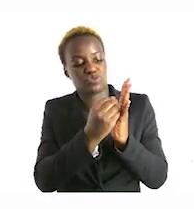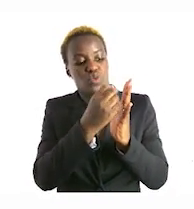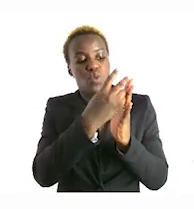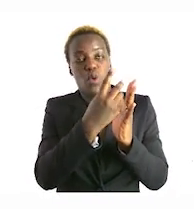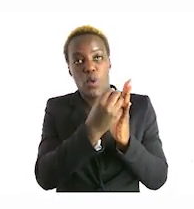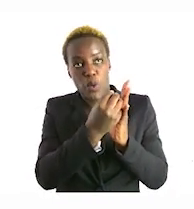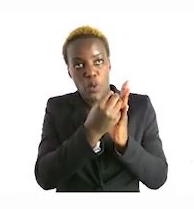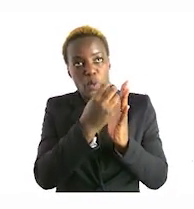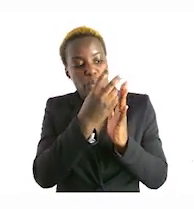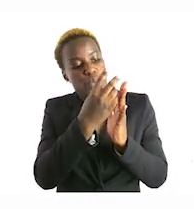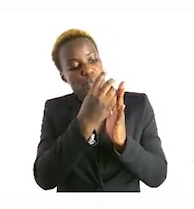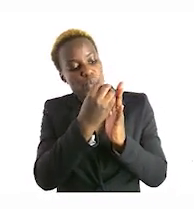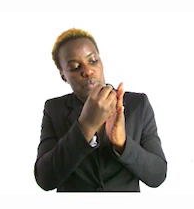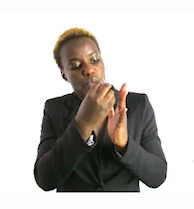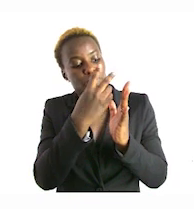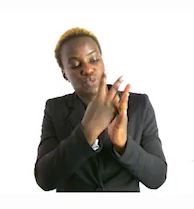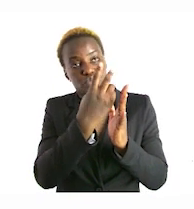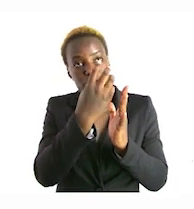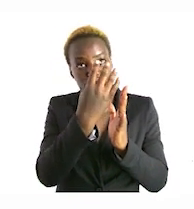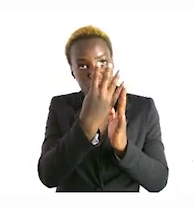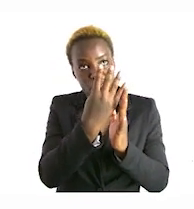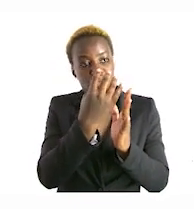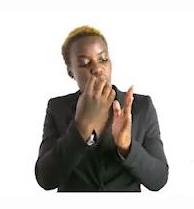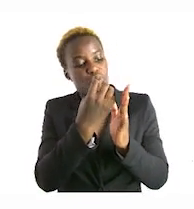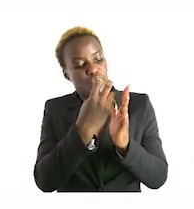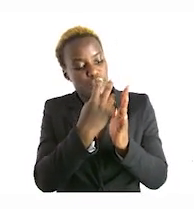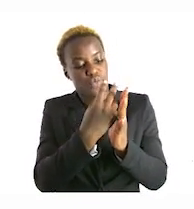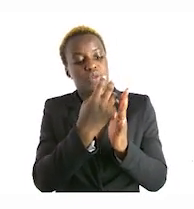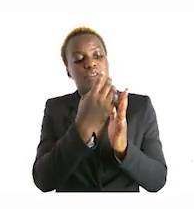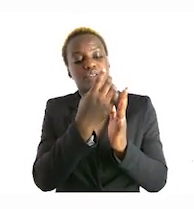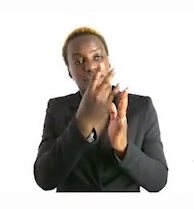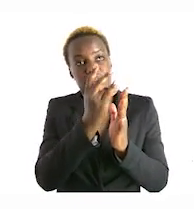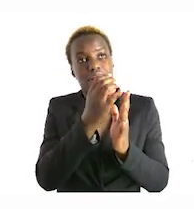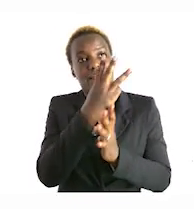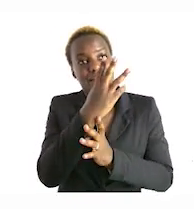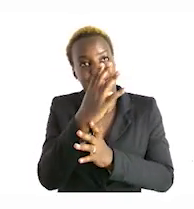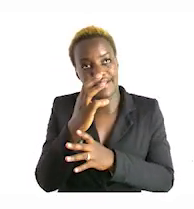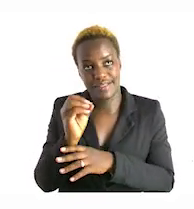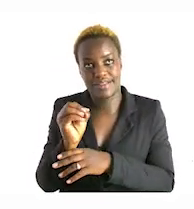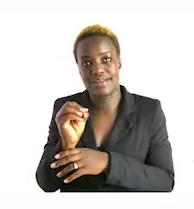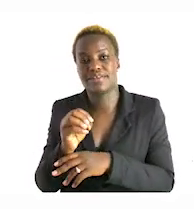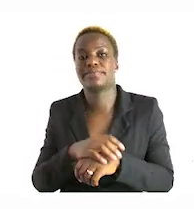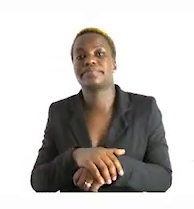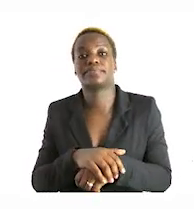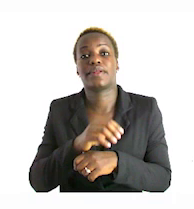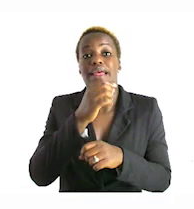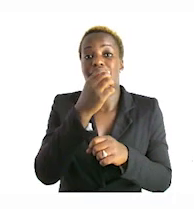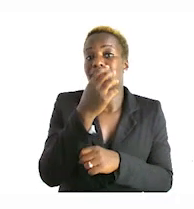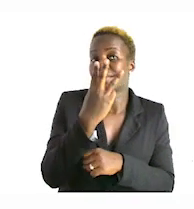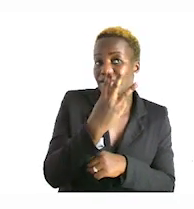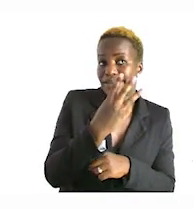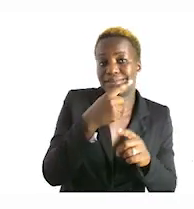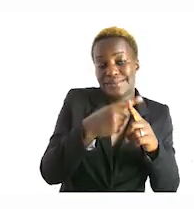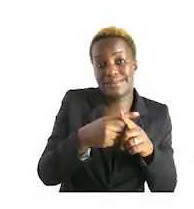24 27 30 so 3 times 10 will give us